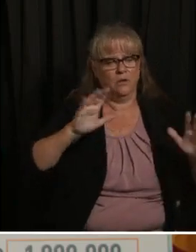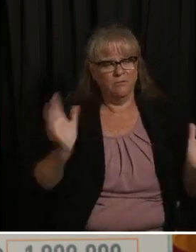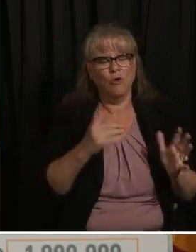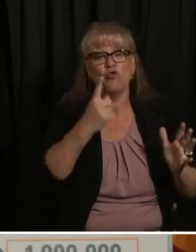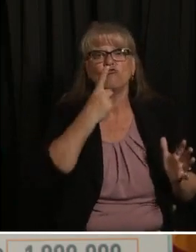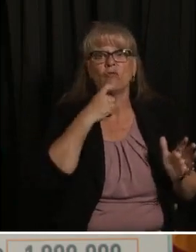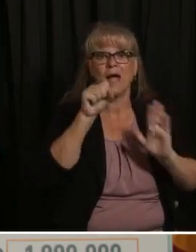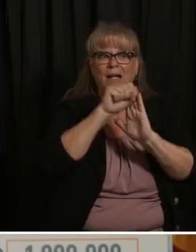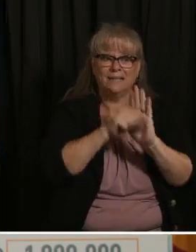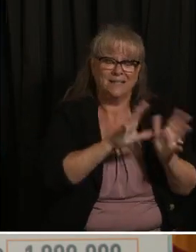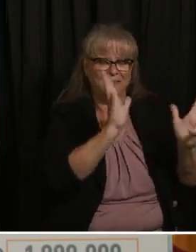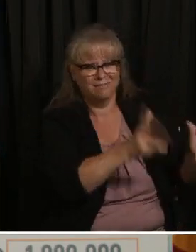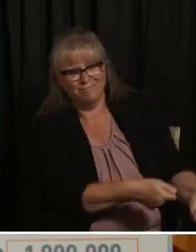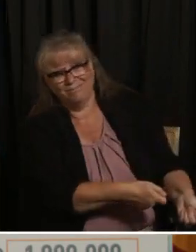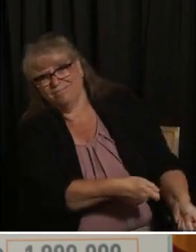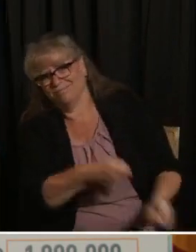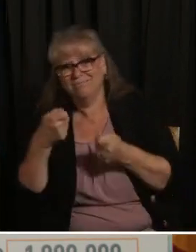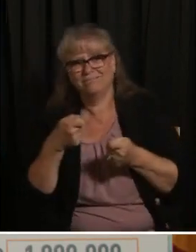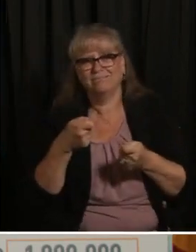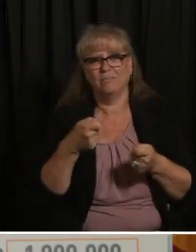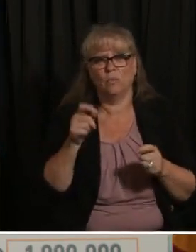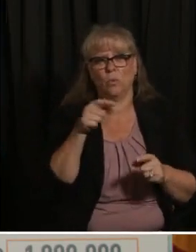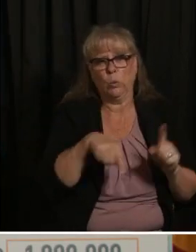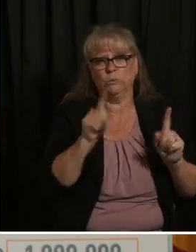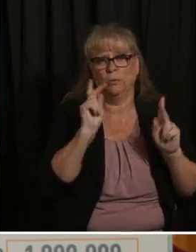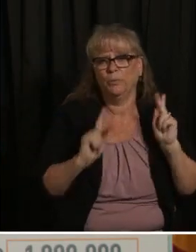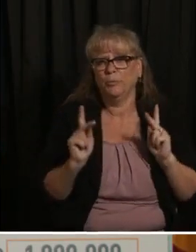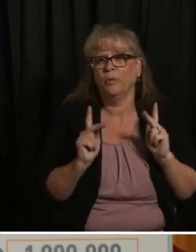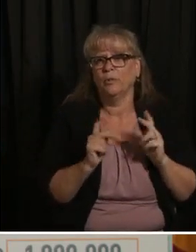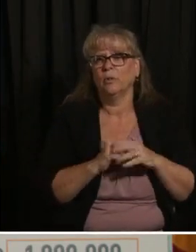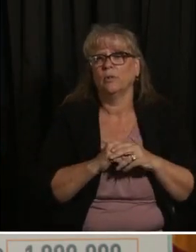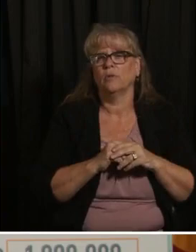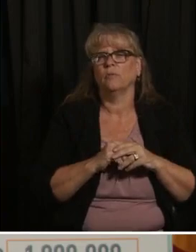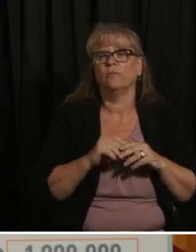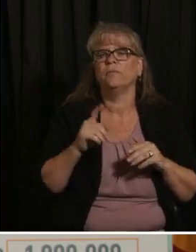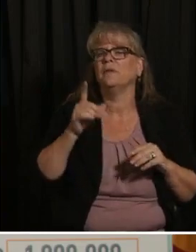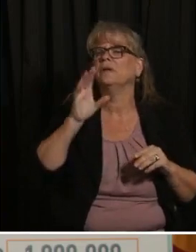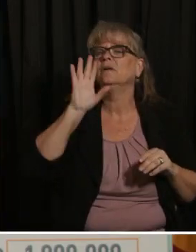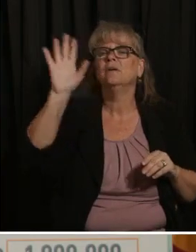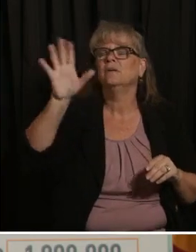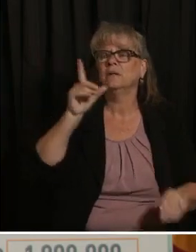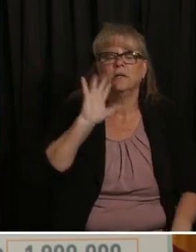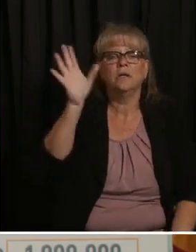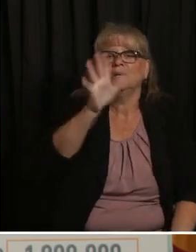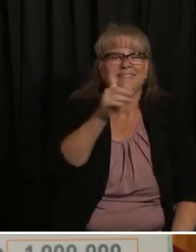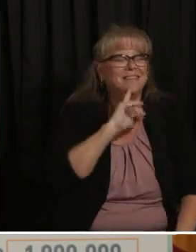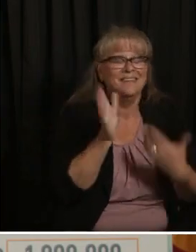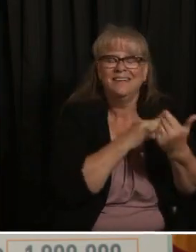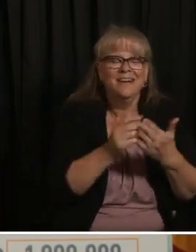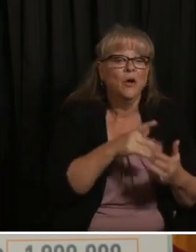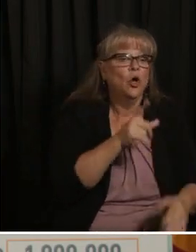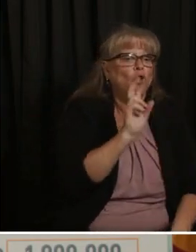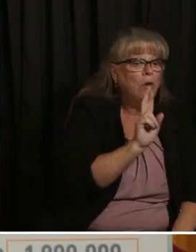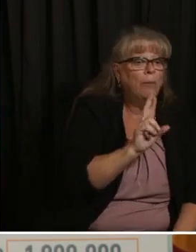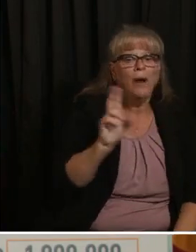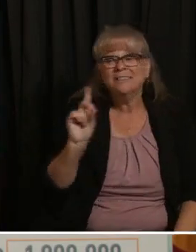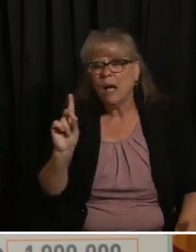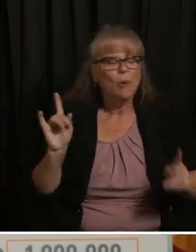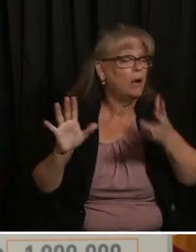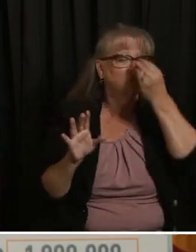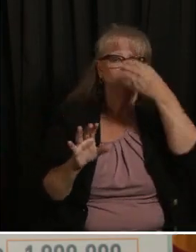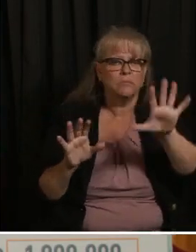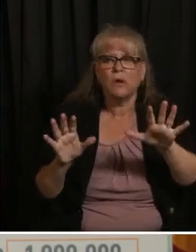right thing to do and that's why uh president trump president biden uh president bush all gotten vaccinated